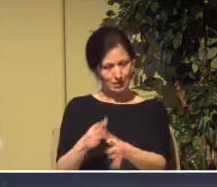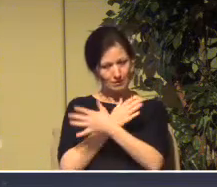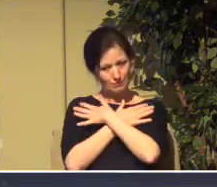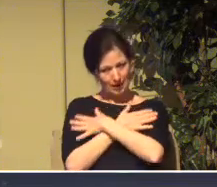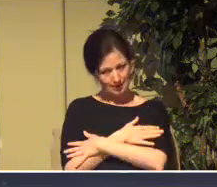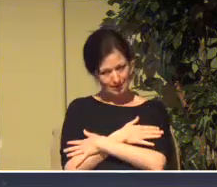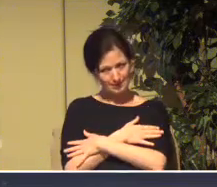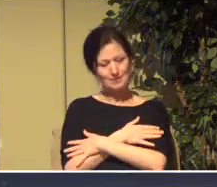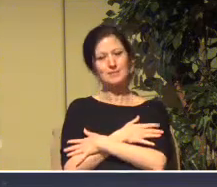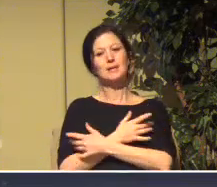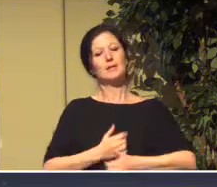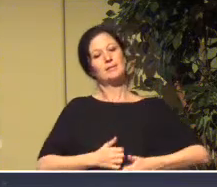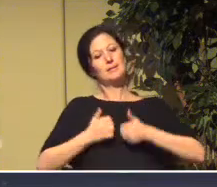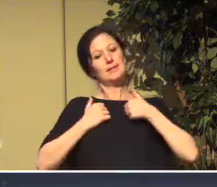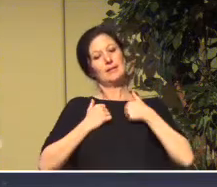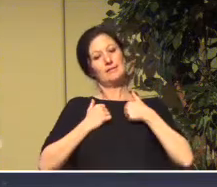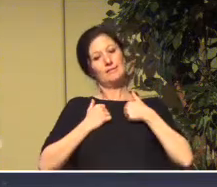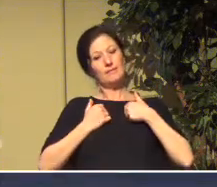Live it confidently, but live it.